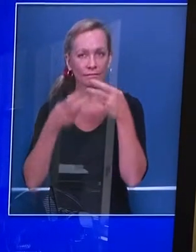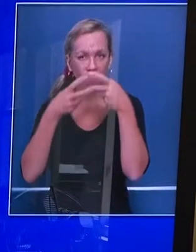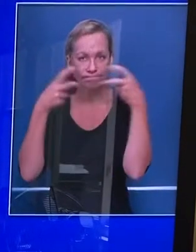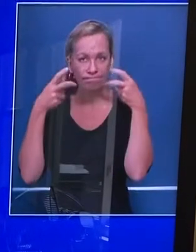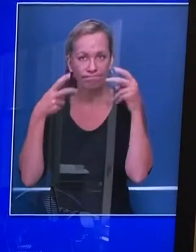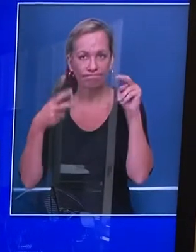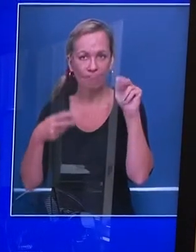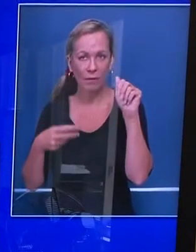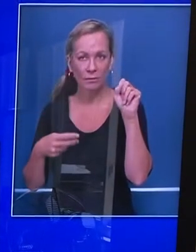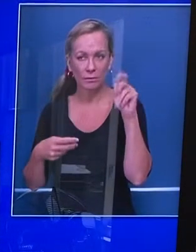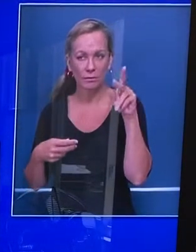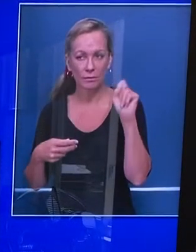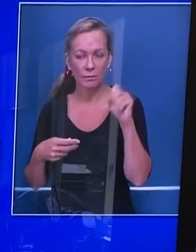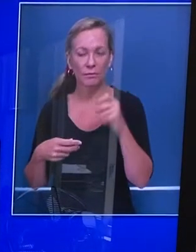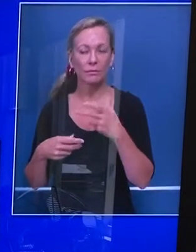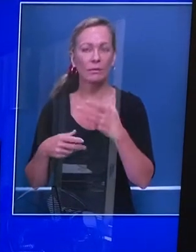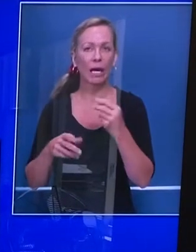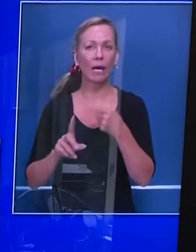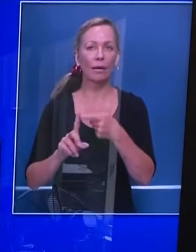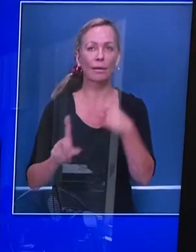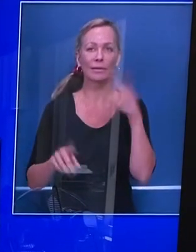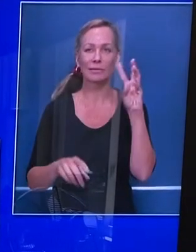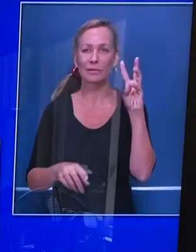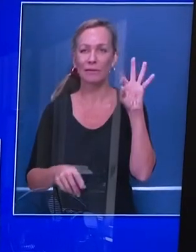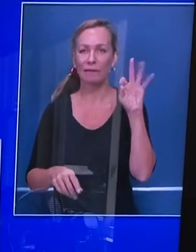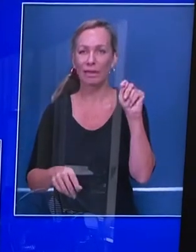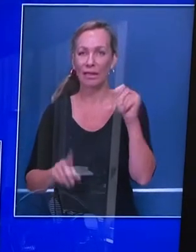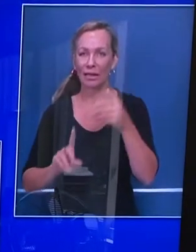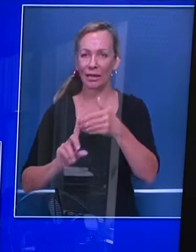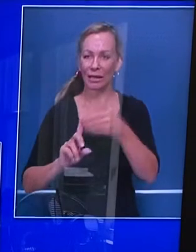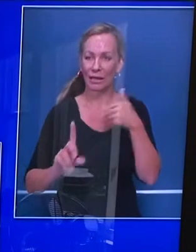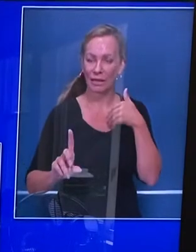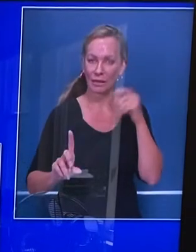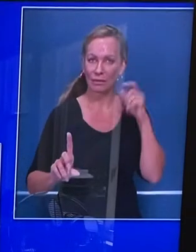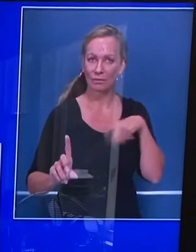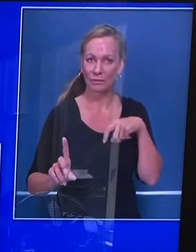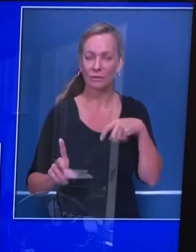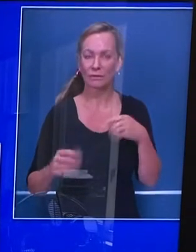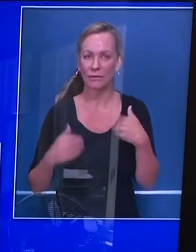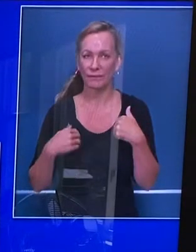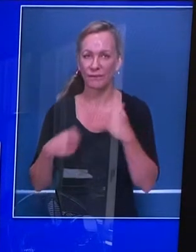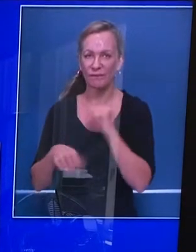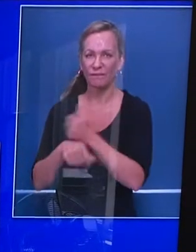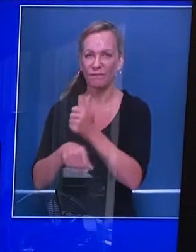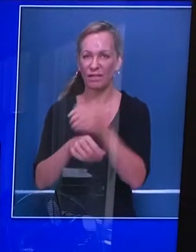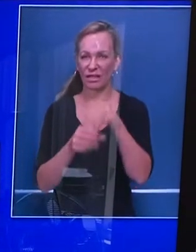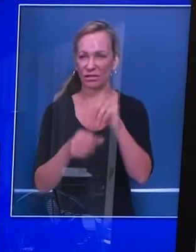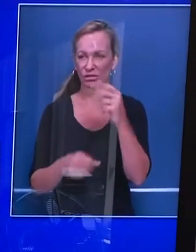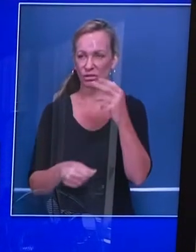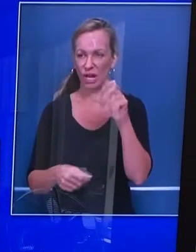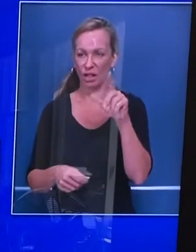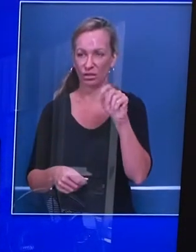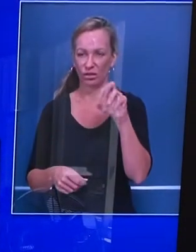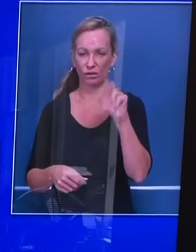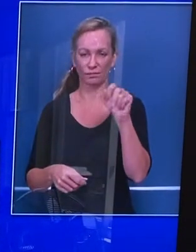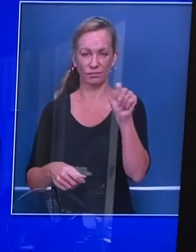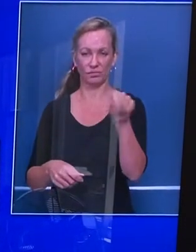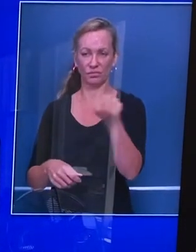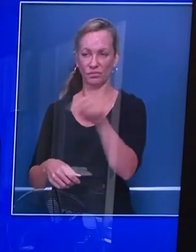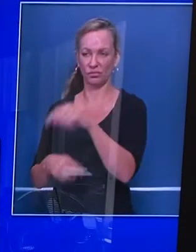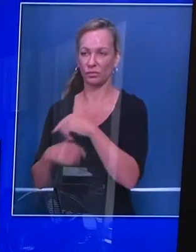just, you see cots and mats, but not just cots and mats any longer, you'll see tents inside of these facilities